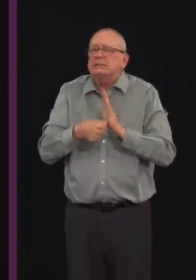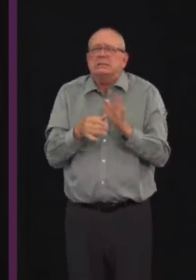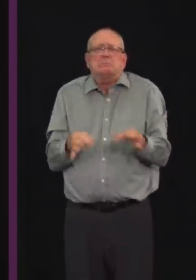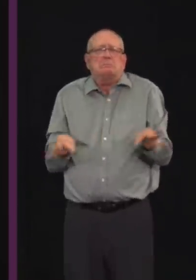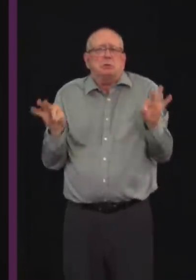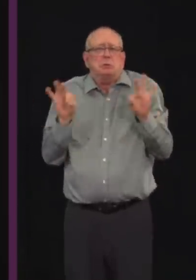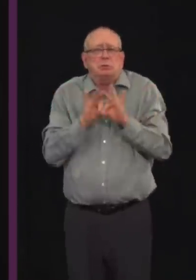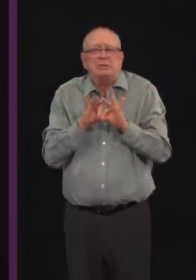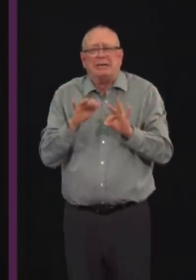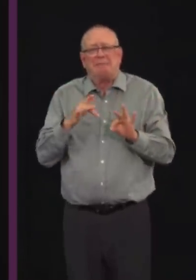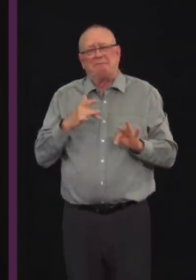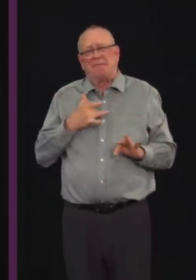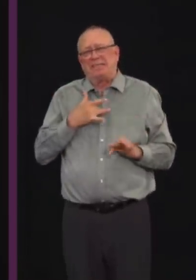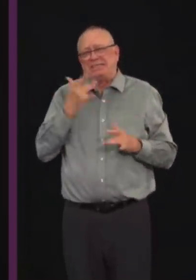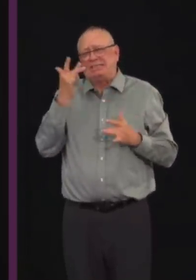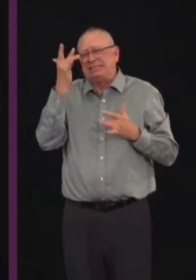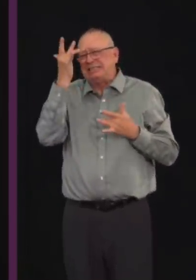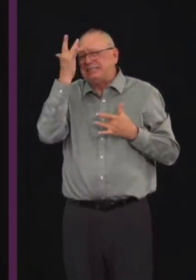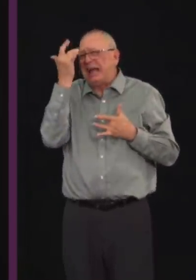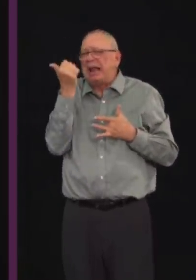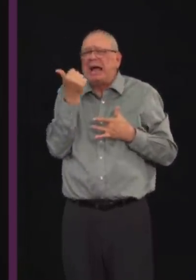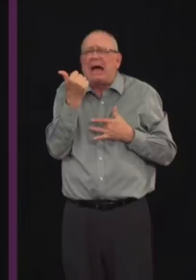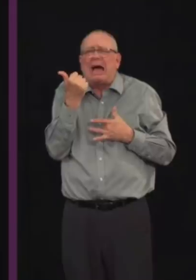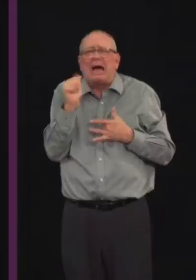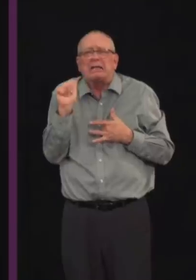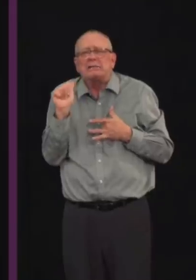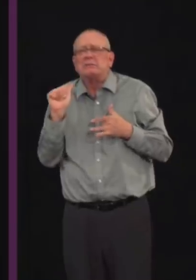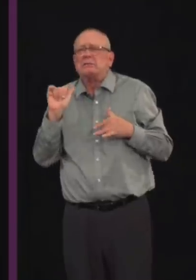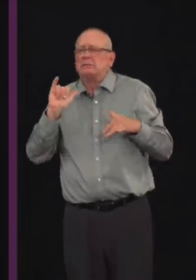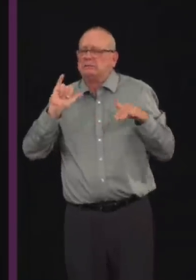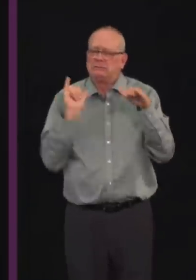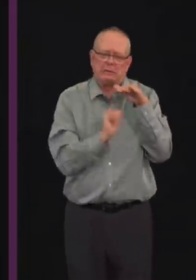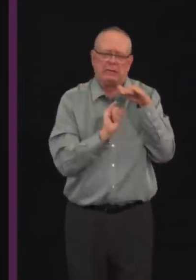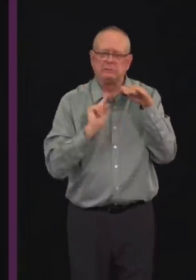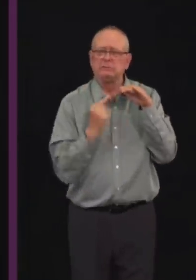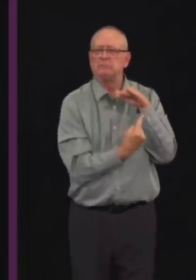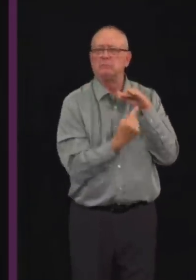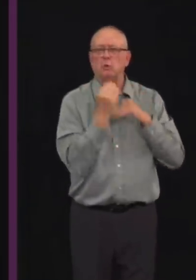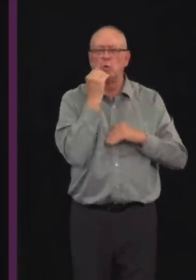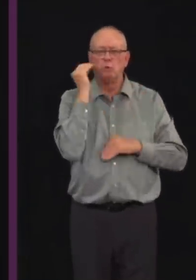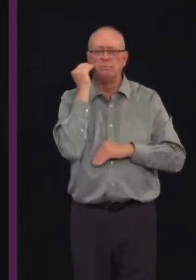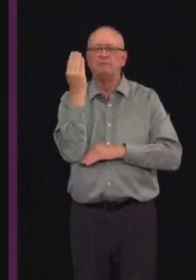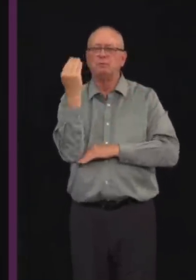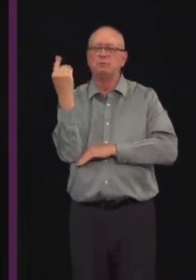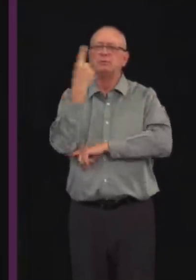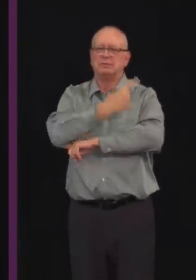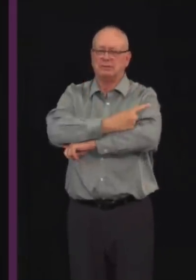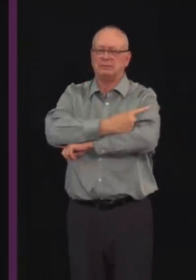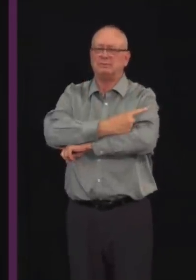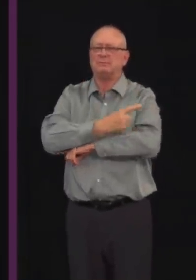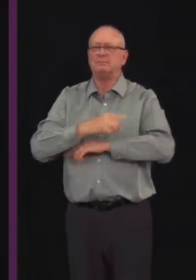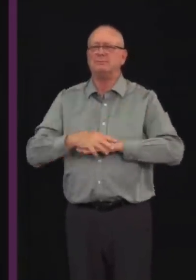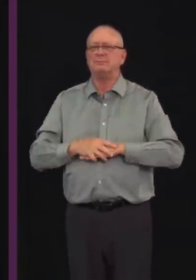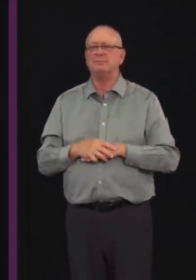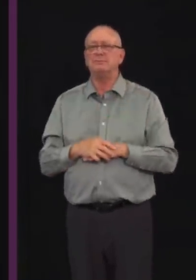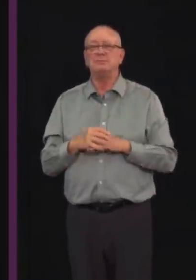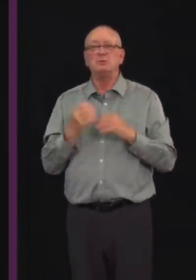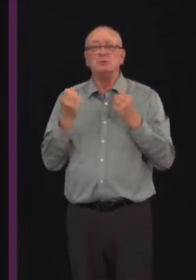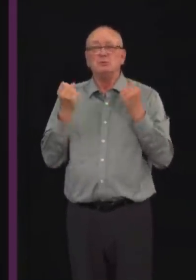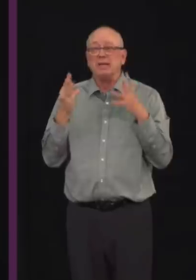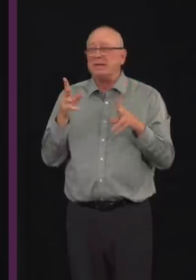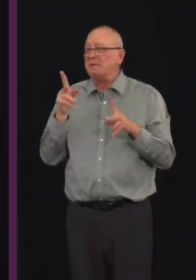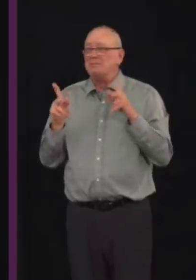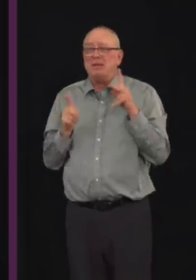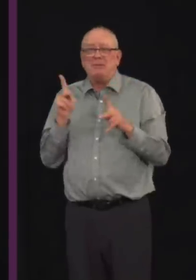at home and self-isolate for at least 14 days. And by the way, if you're in a really dense housing situation where it's not